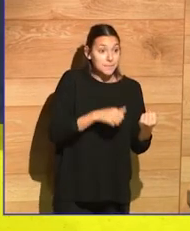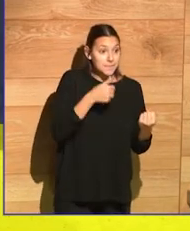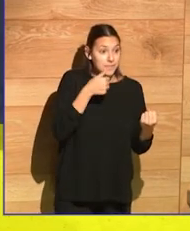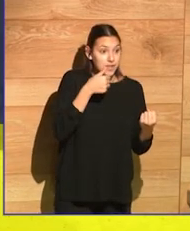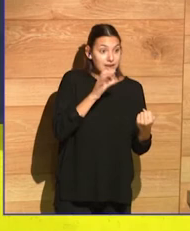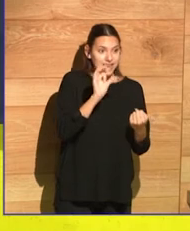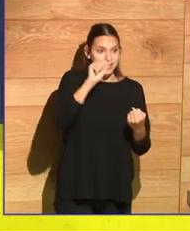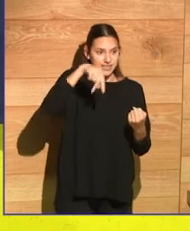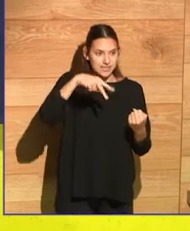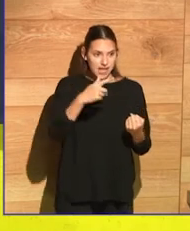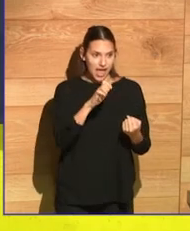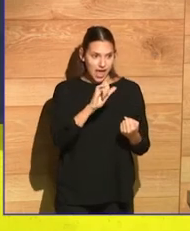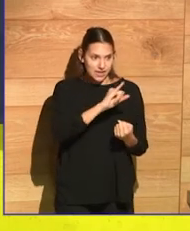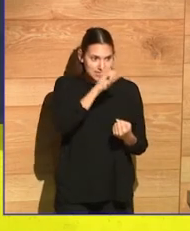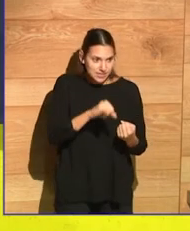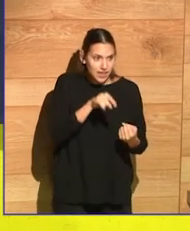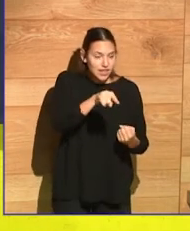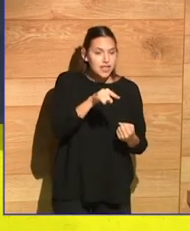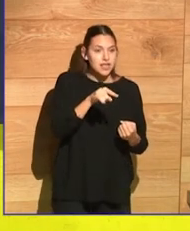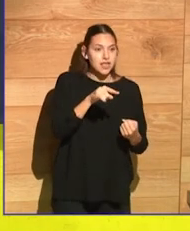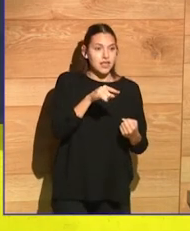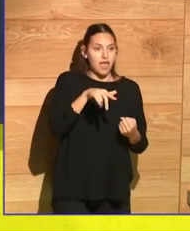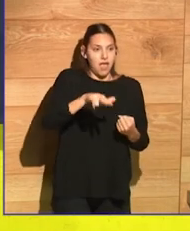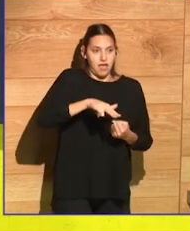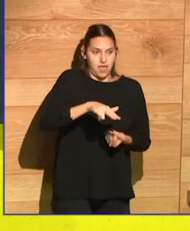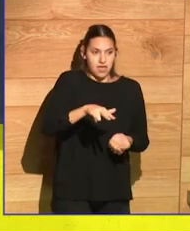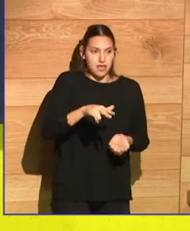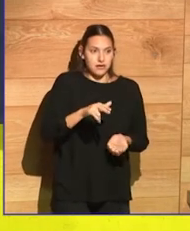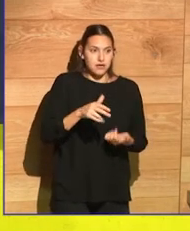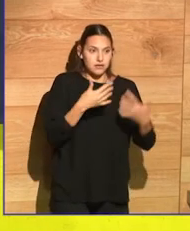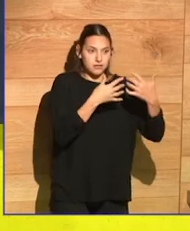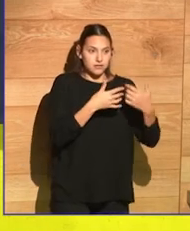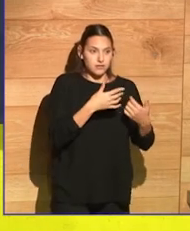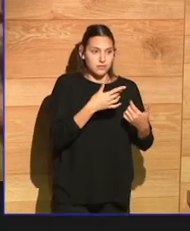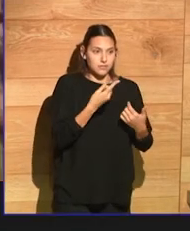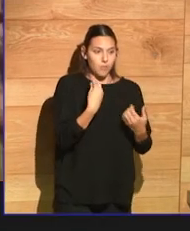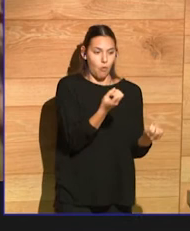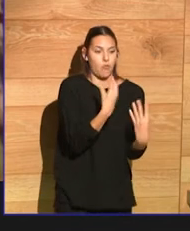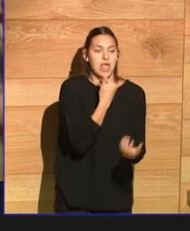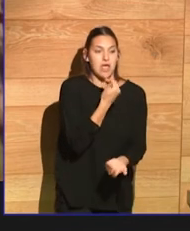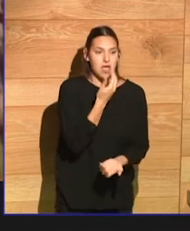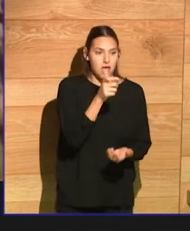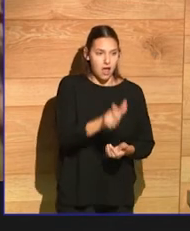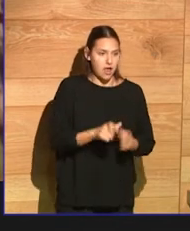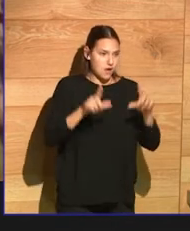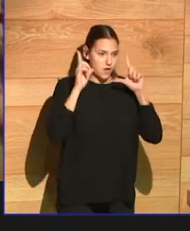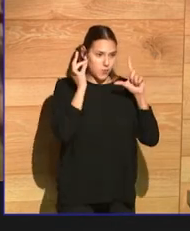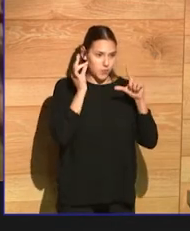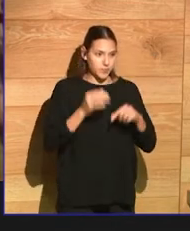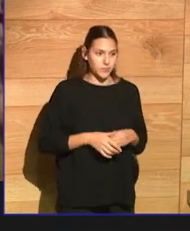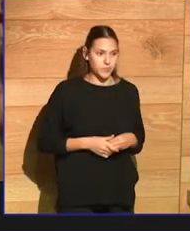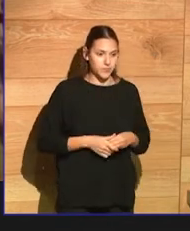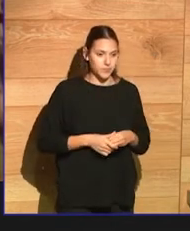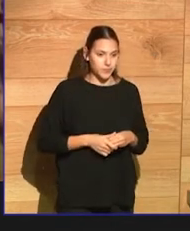Shasta Santeth, a new kind of Scarlet O'Hara, and she is Hispanic. Can you tell me a bit more about this